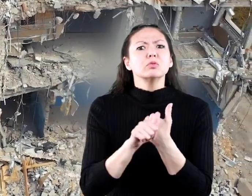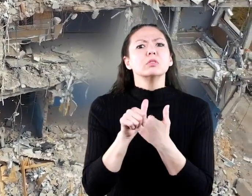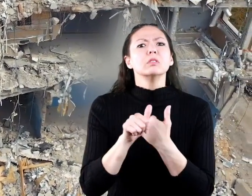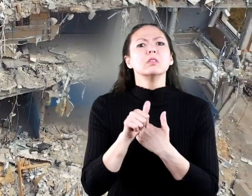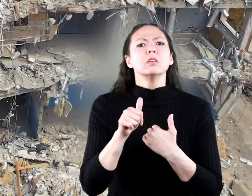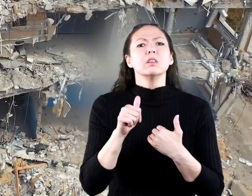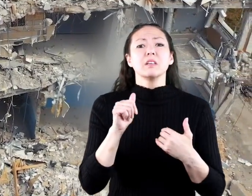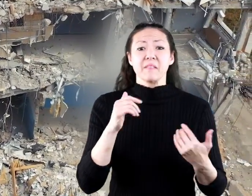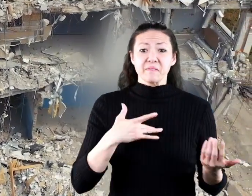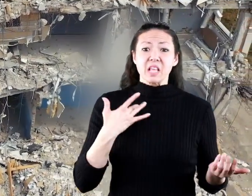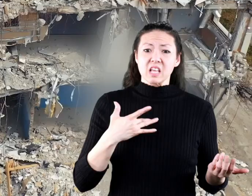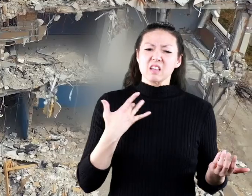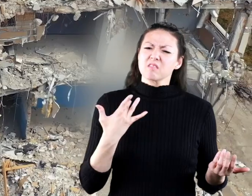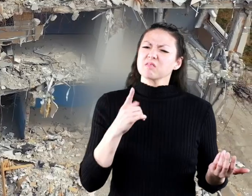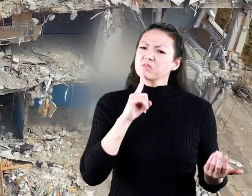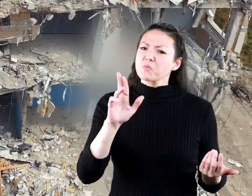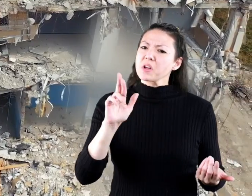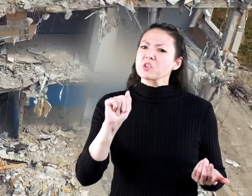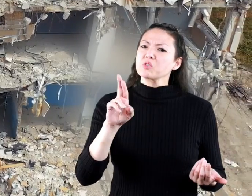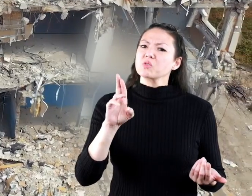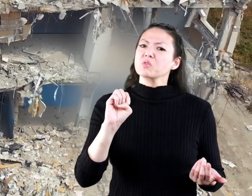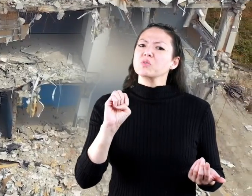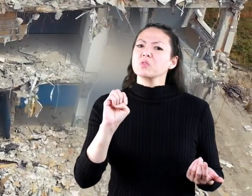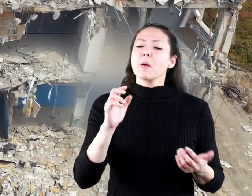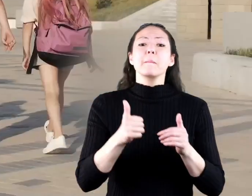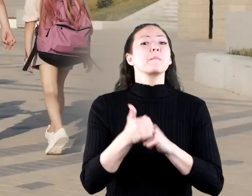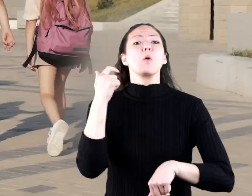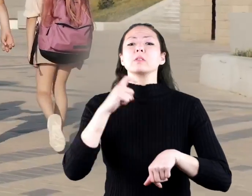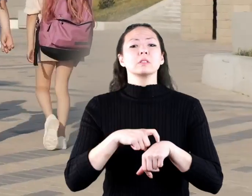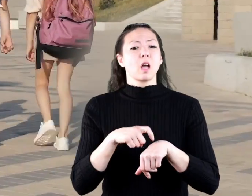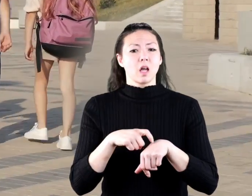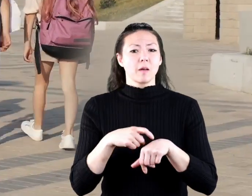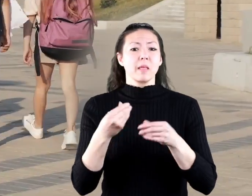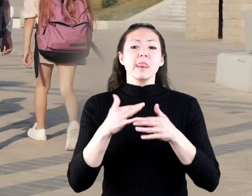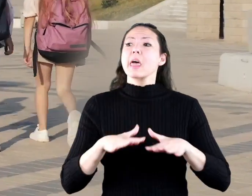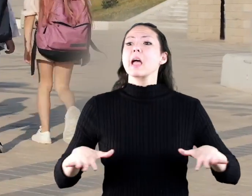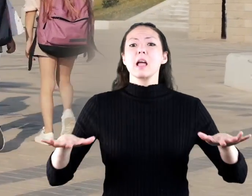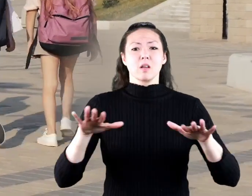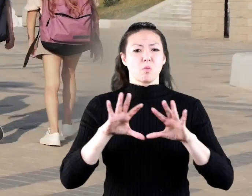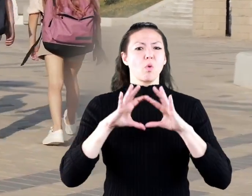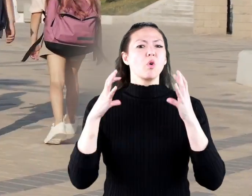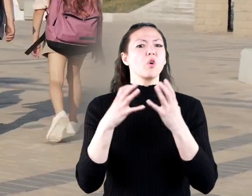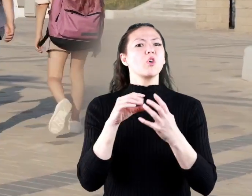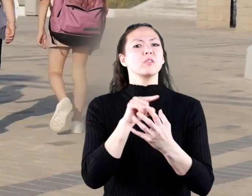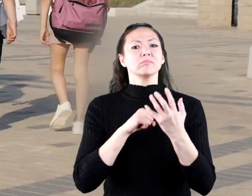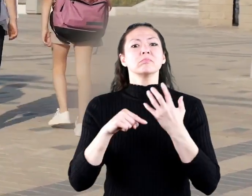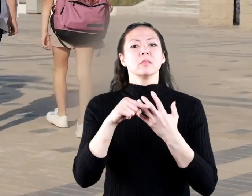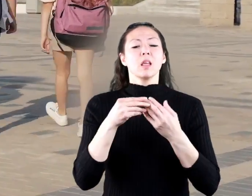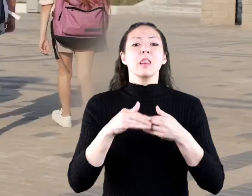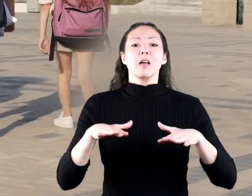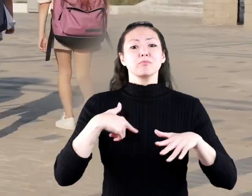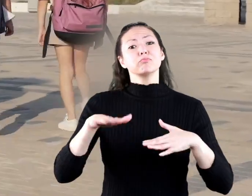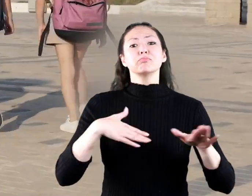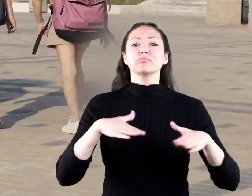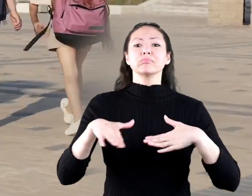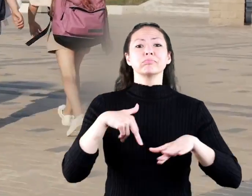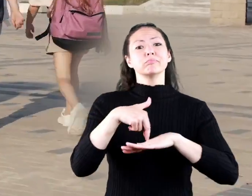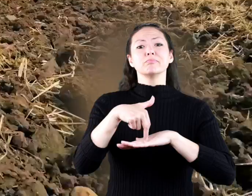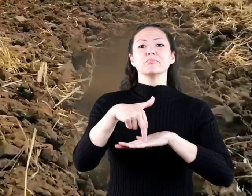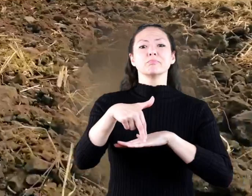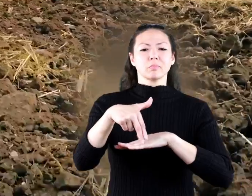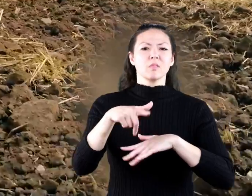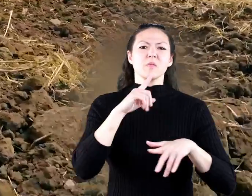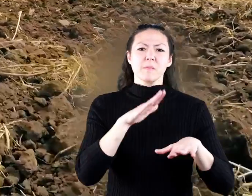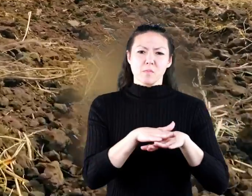dangerous ones that we can feel are rare most of the time the land all over the world the land that we walk on